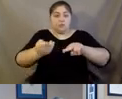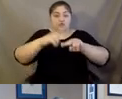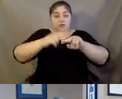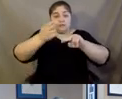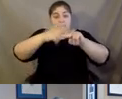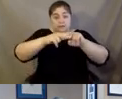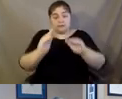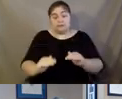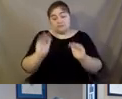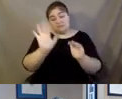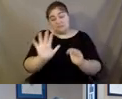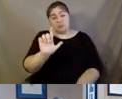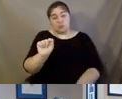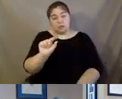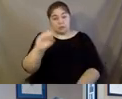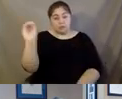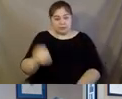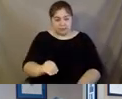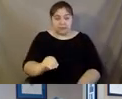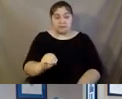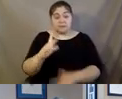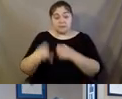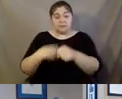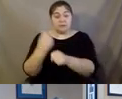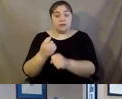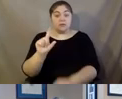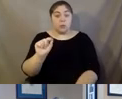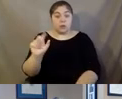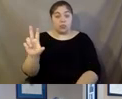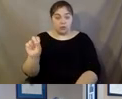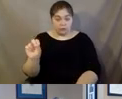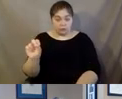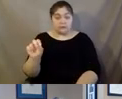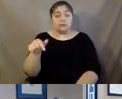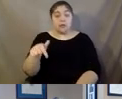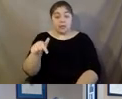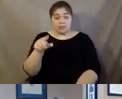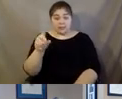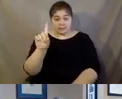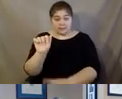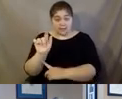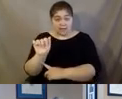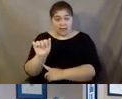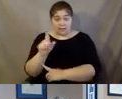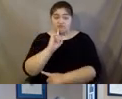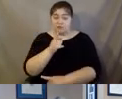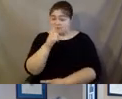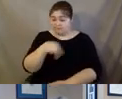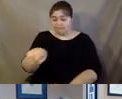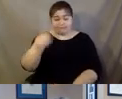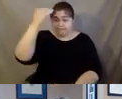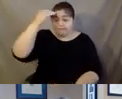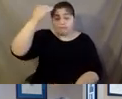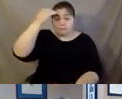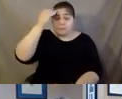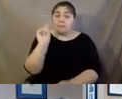about 20% by the year 2030. And this data is really well known but it's important